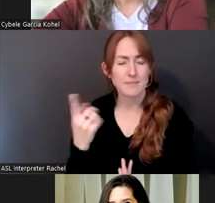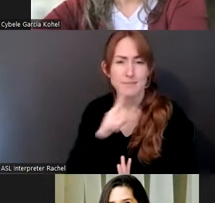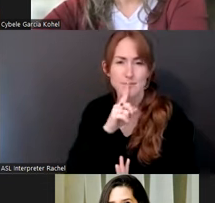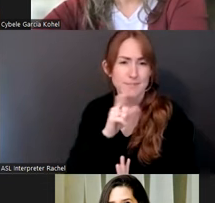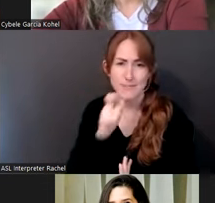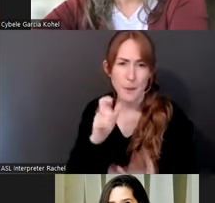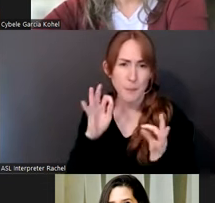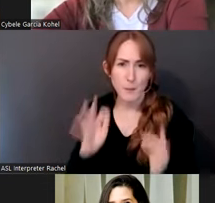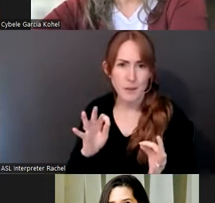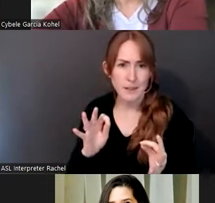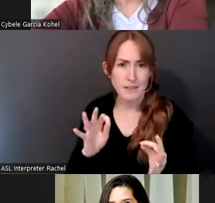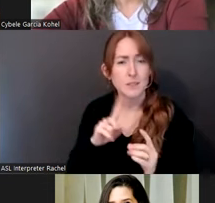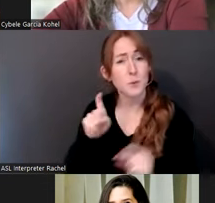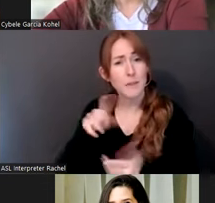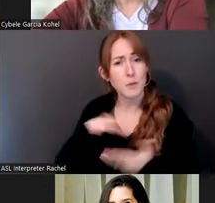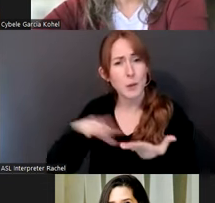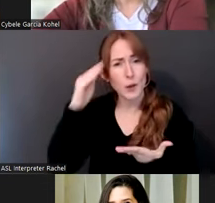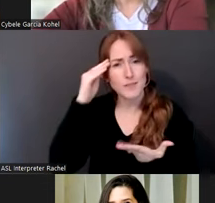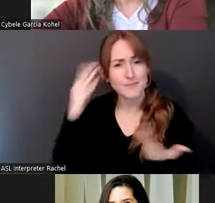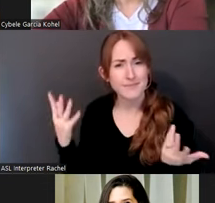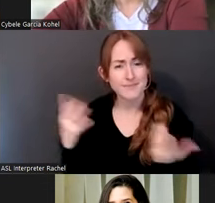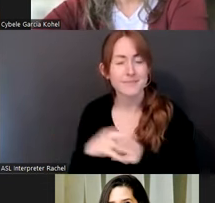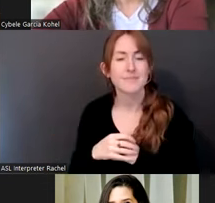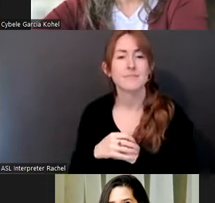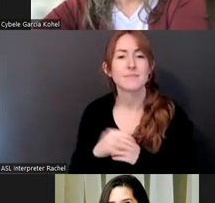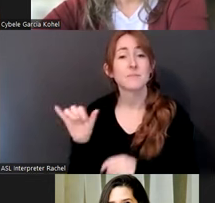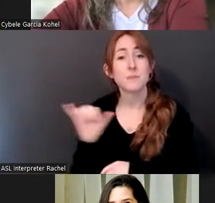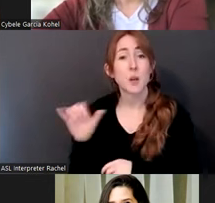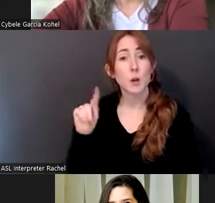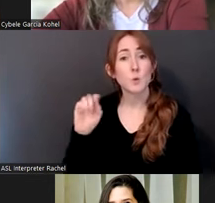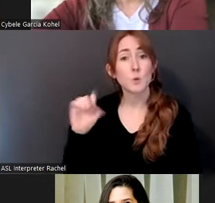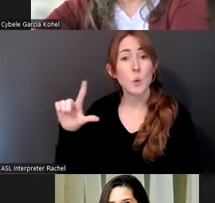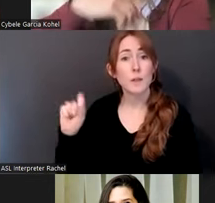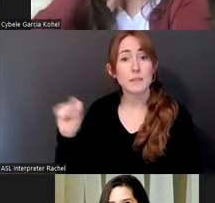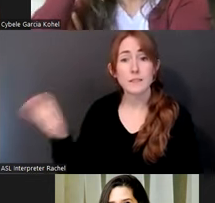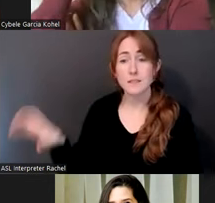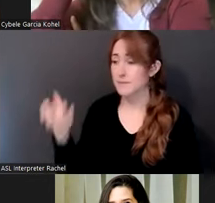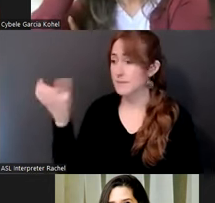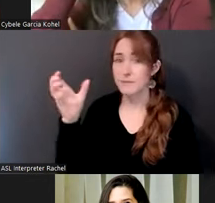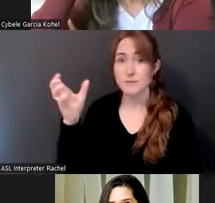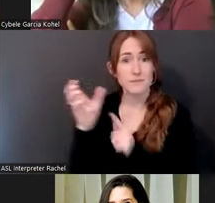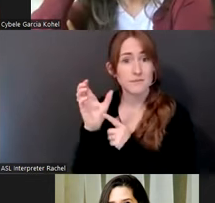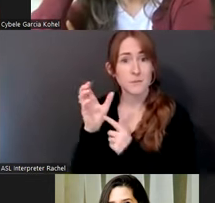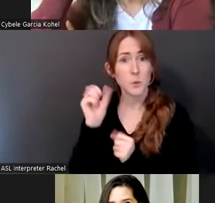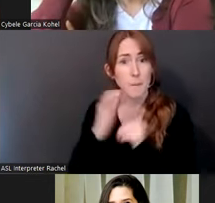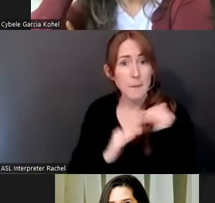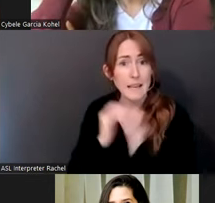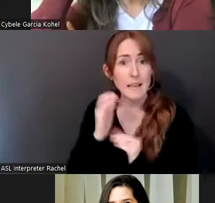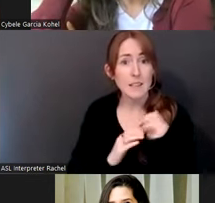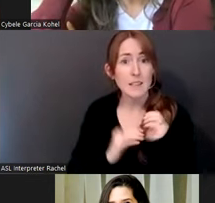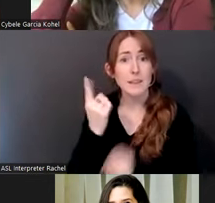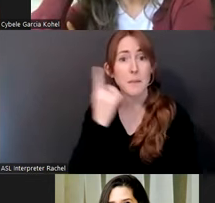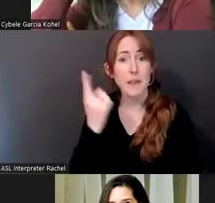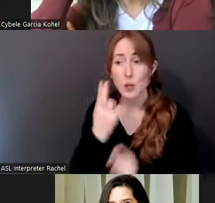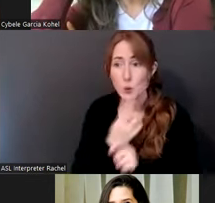learn and you iterate. Also with a tool, right, you can build something, you can give a tool away, you can share, you can have a tool